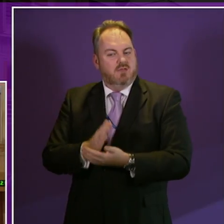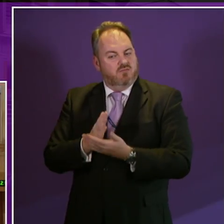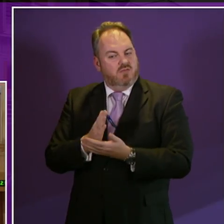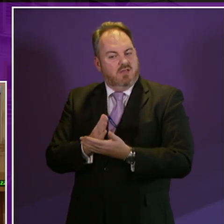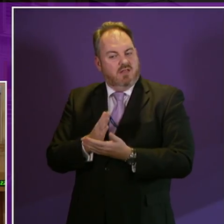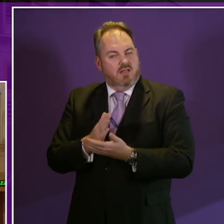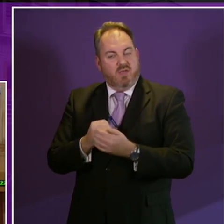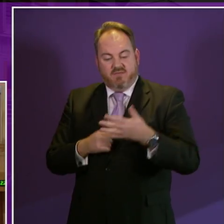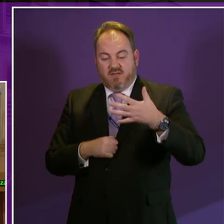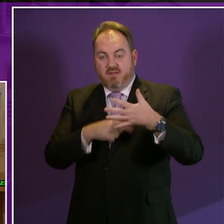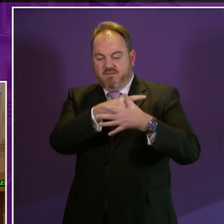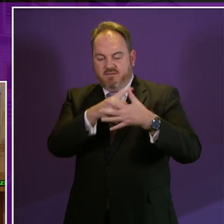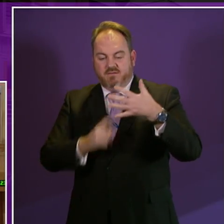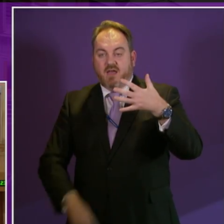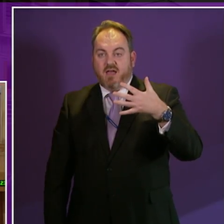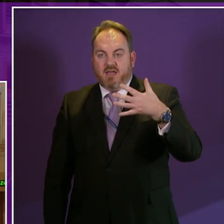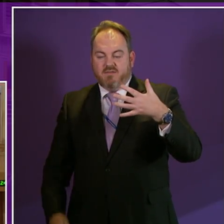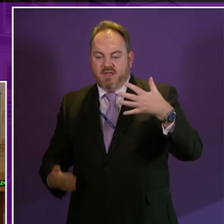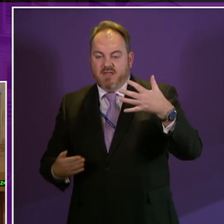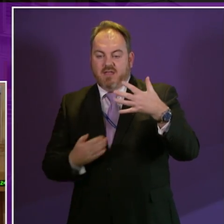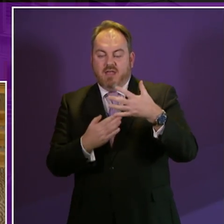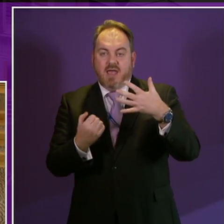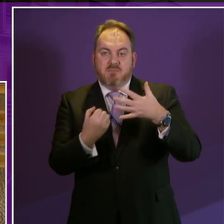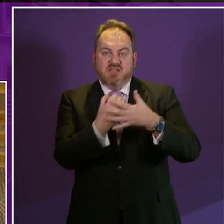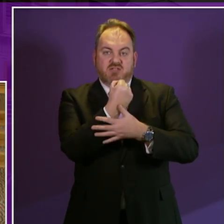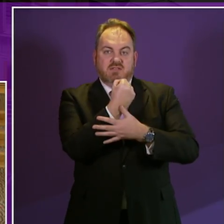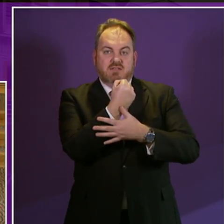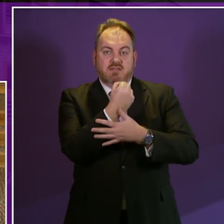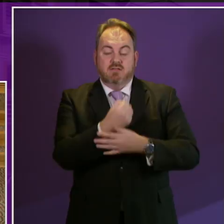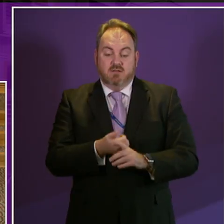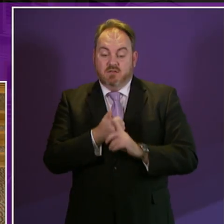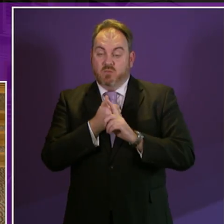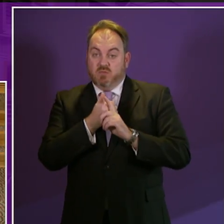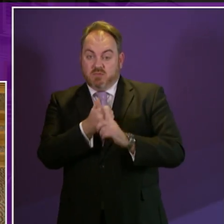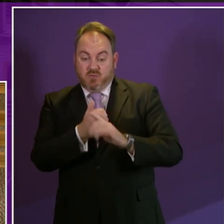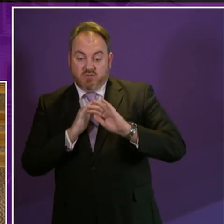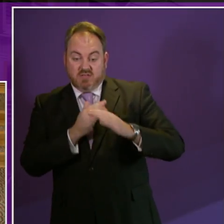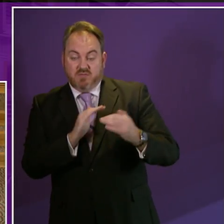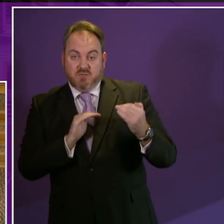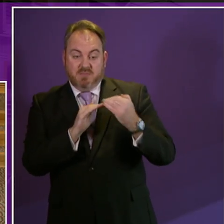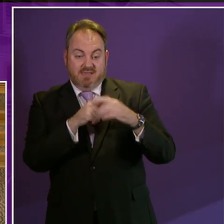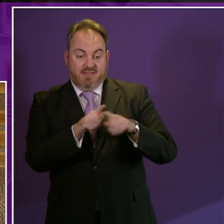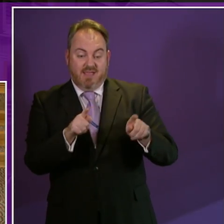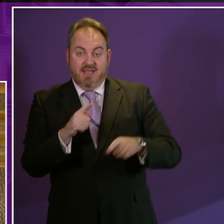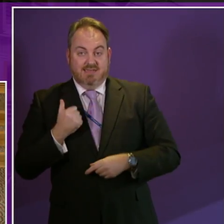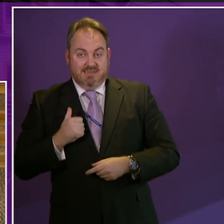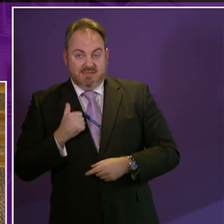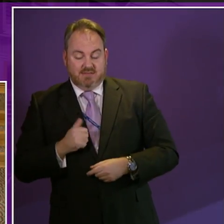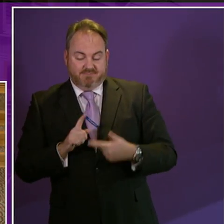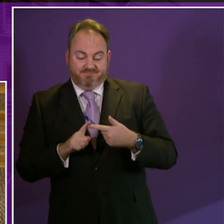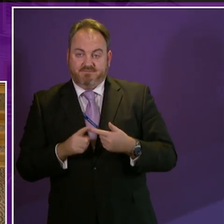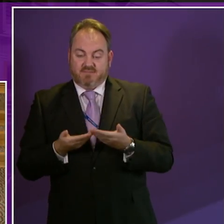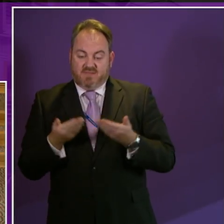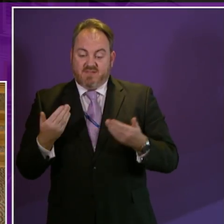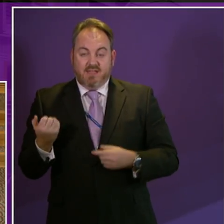outlines five clear long-term ambitions. Support services that meet disabled people's needs, decent incomes and